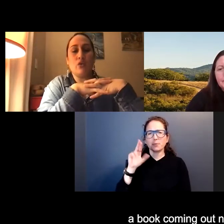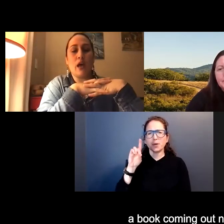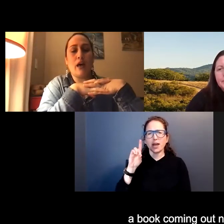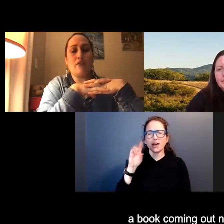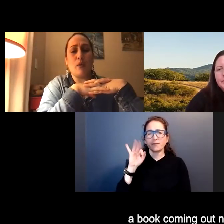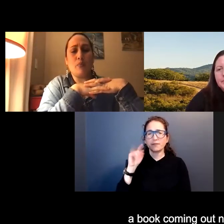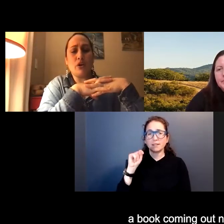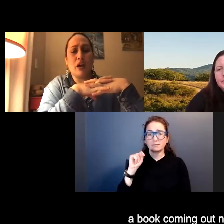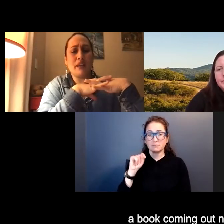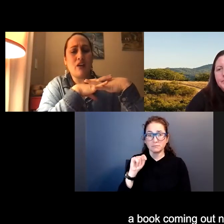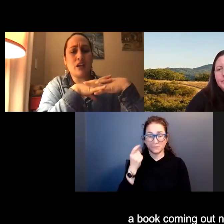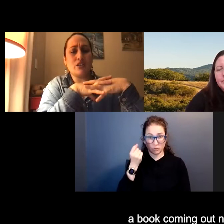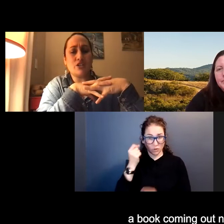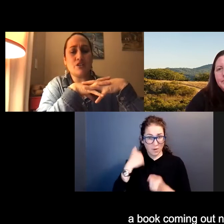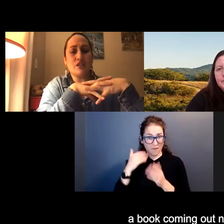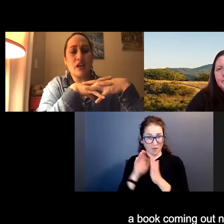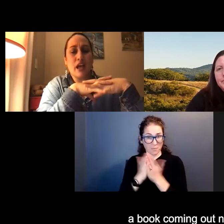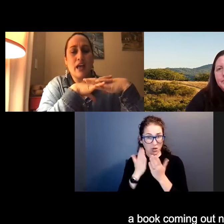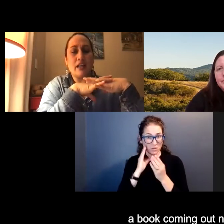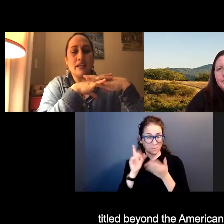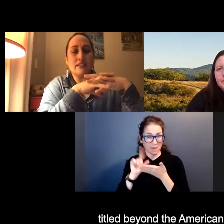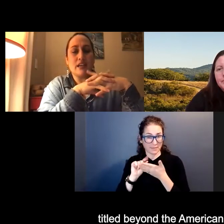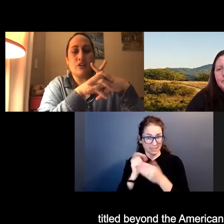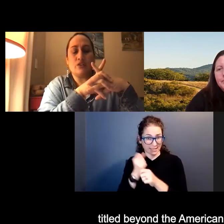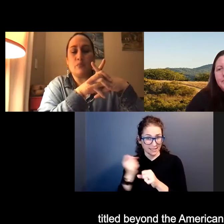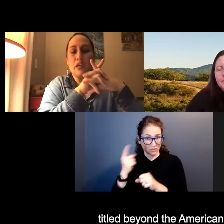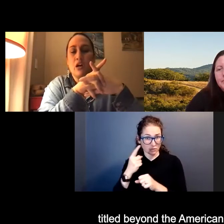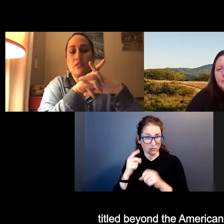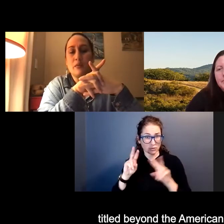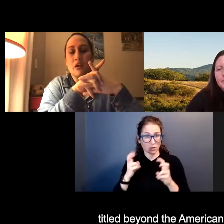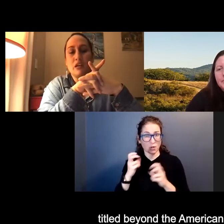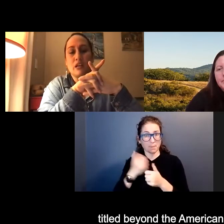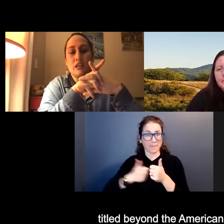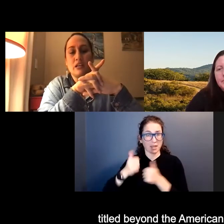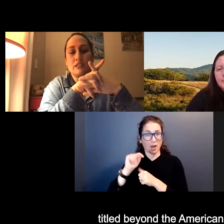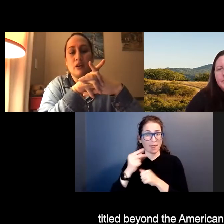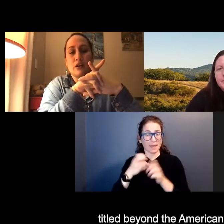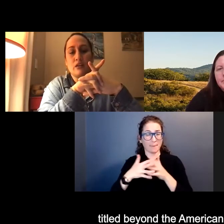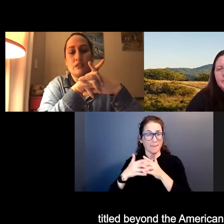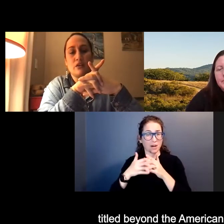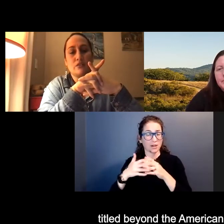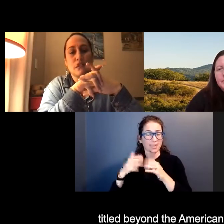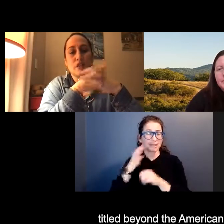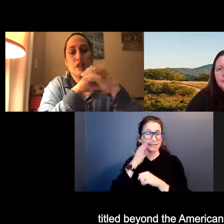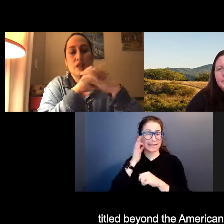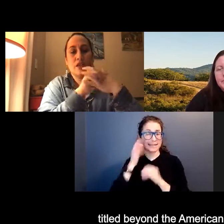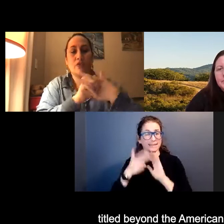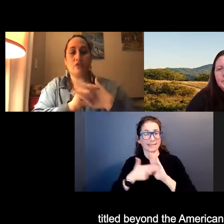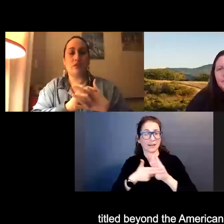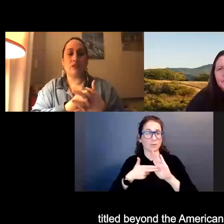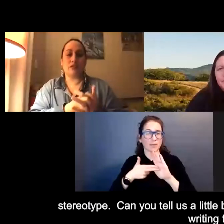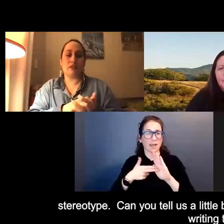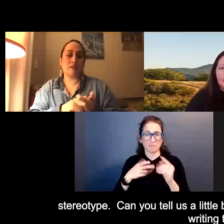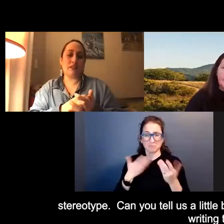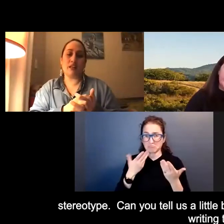that you have a book coming out next year, and it's titled Beyond the American Indian Stereotype. Can